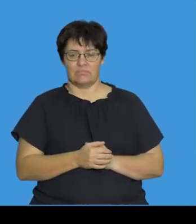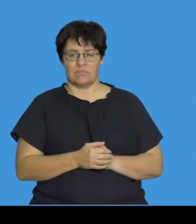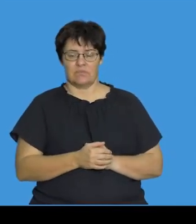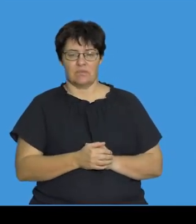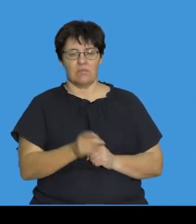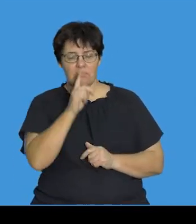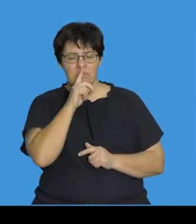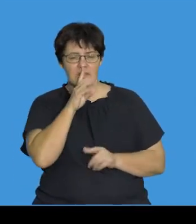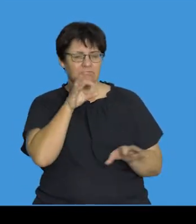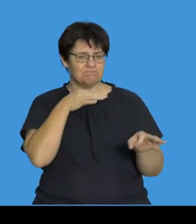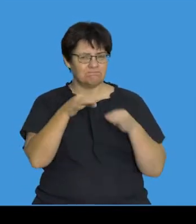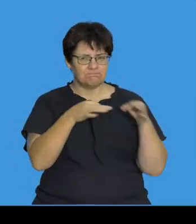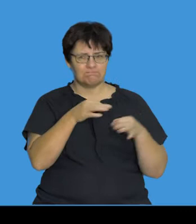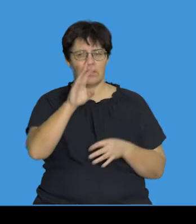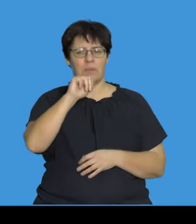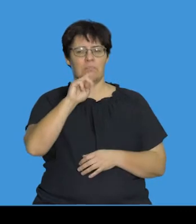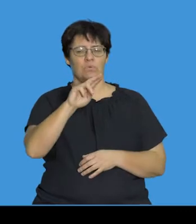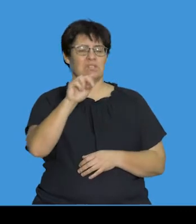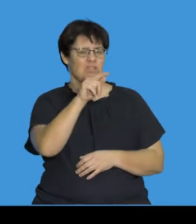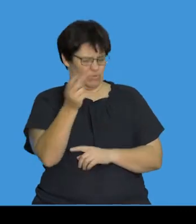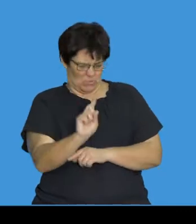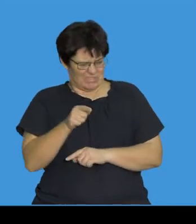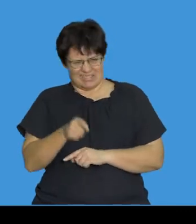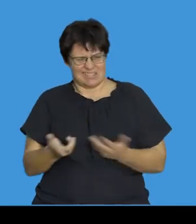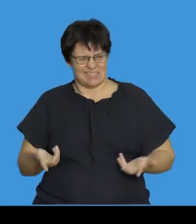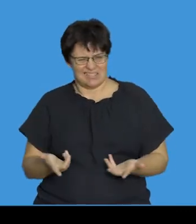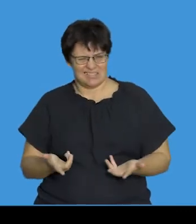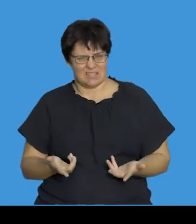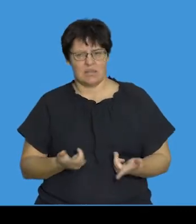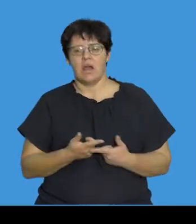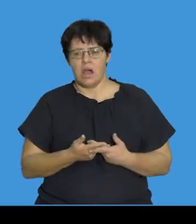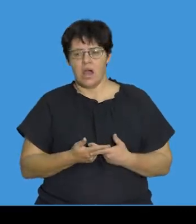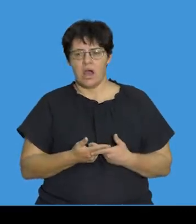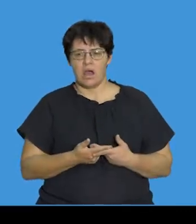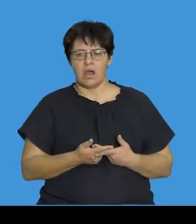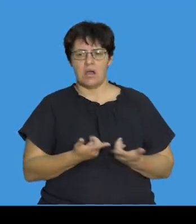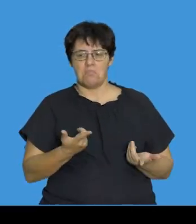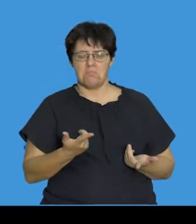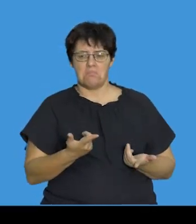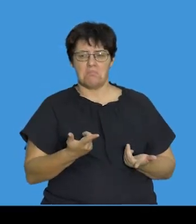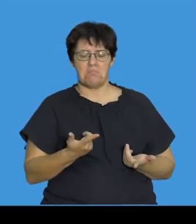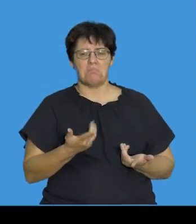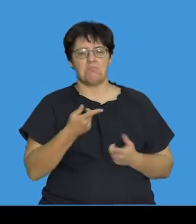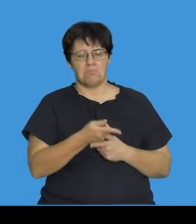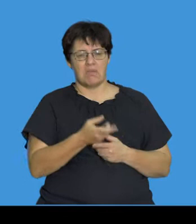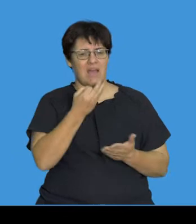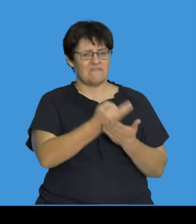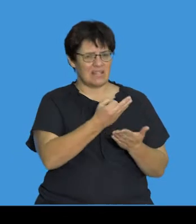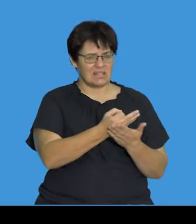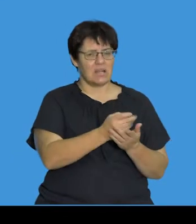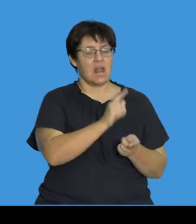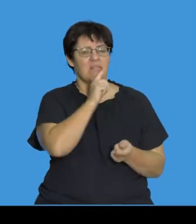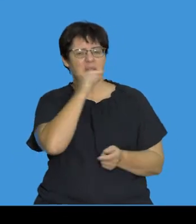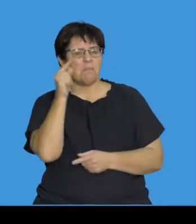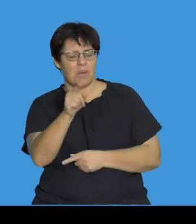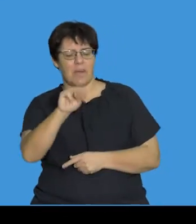unpack what a mutation is. We're going to look at factors that cause mutations, and we refer to those factors as mutagens.